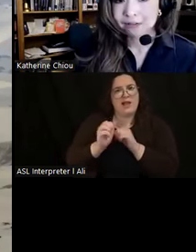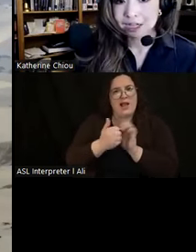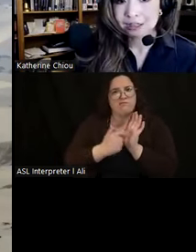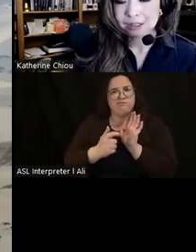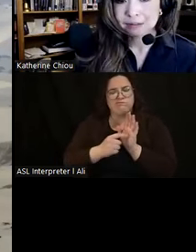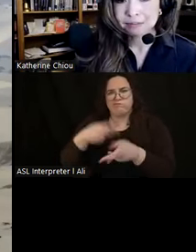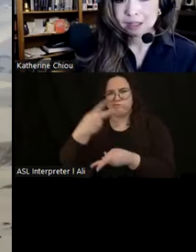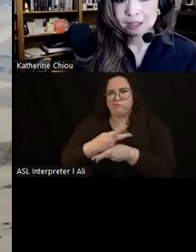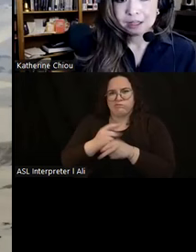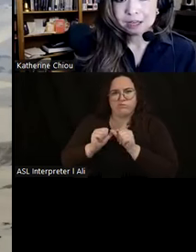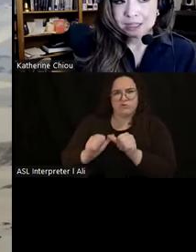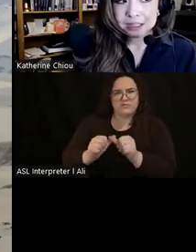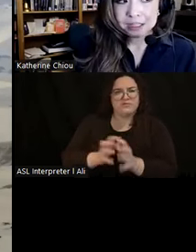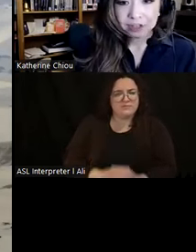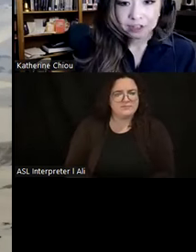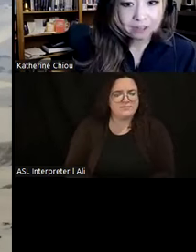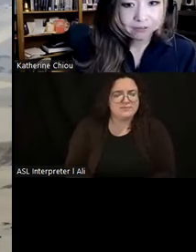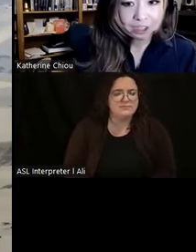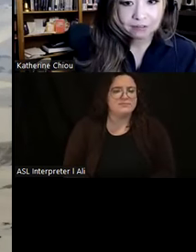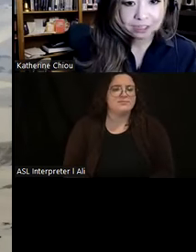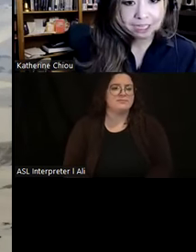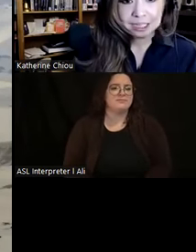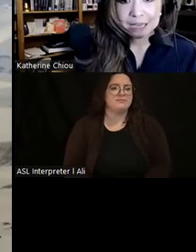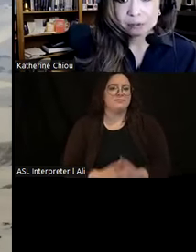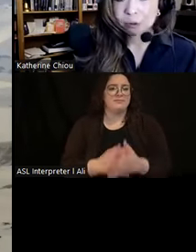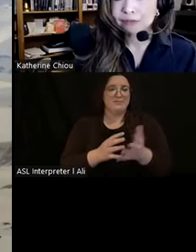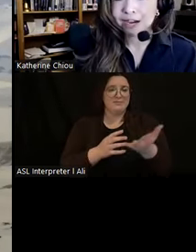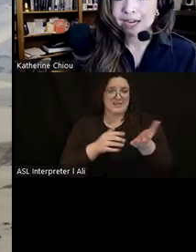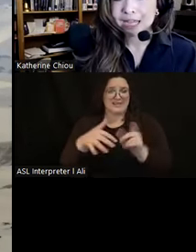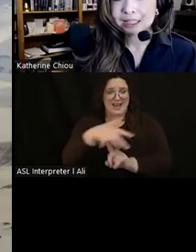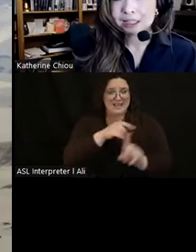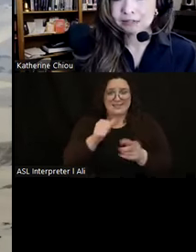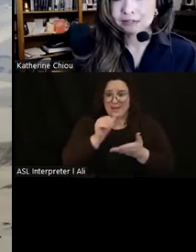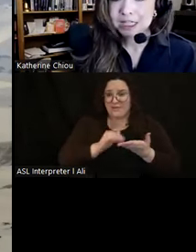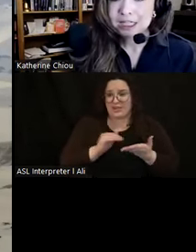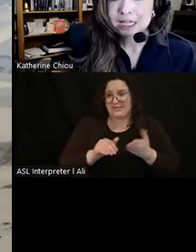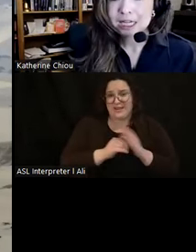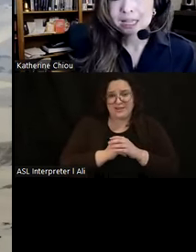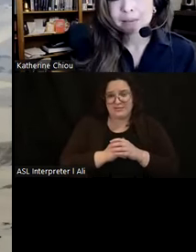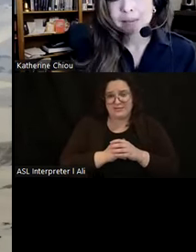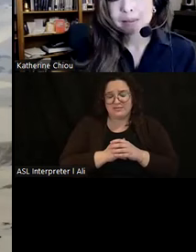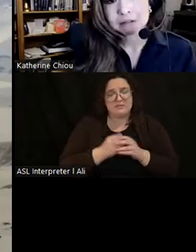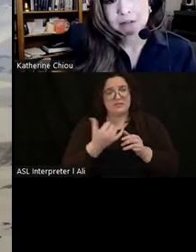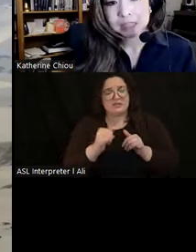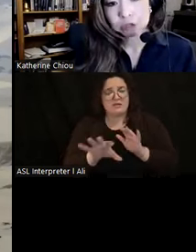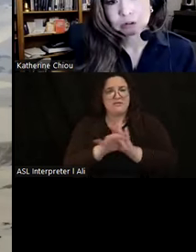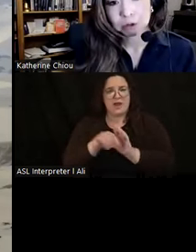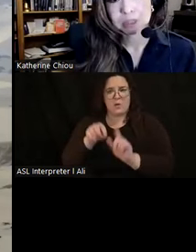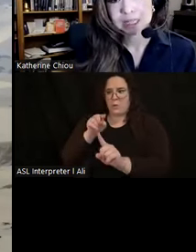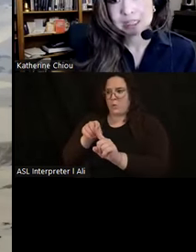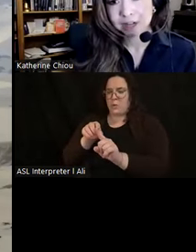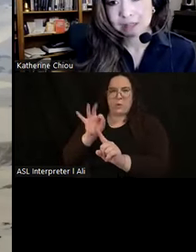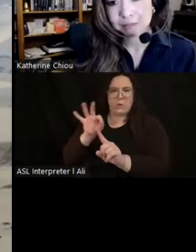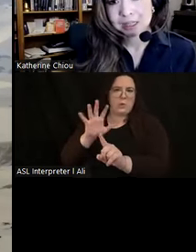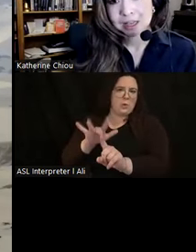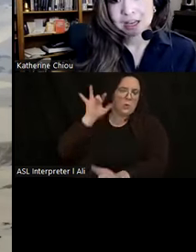evidence. Amidst this very unforgiving landscape, we find islands of fertility that played a central role